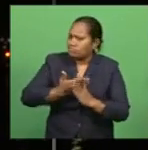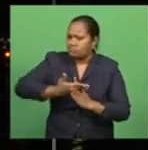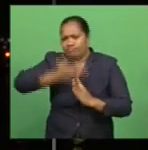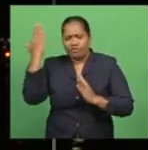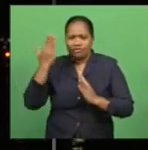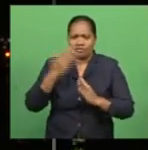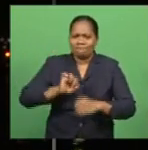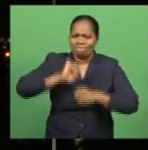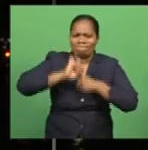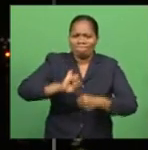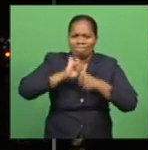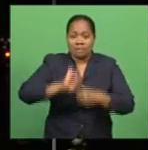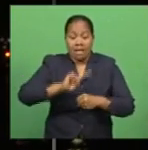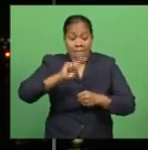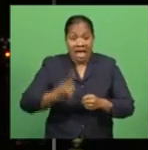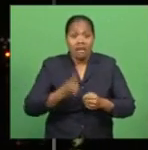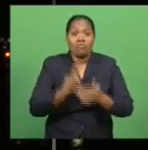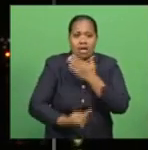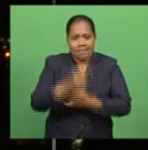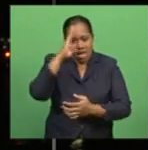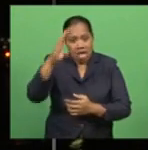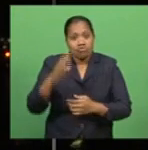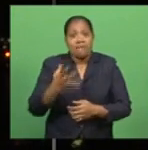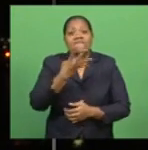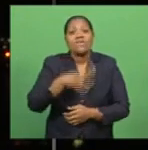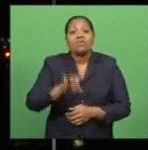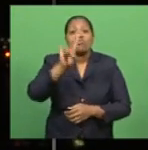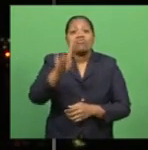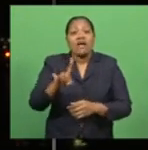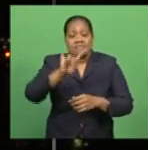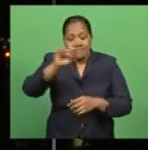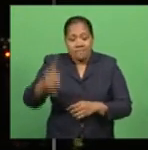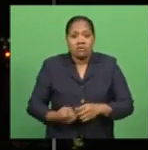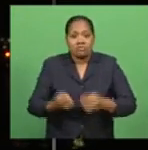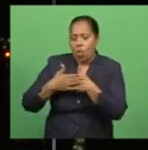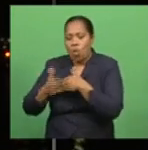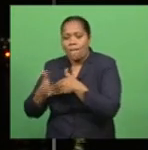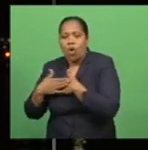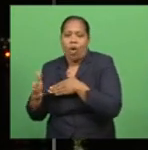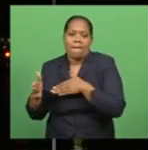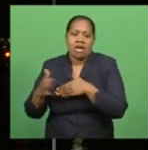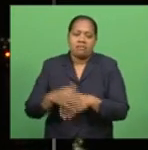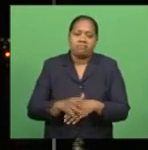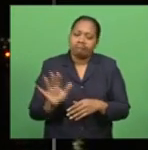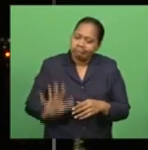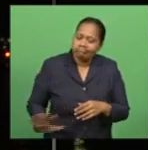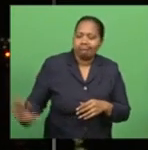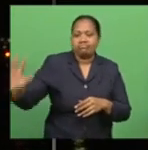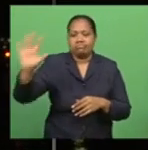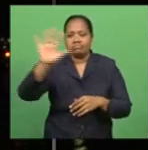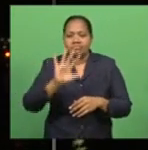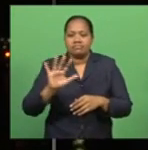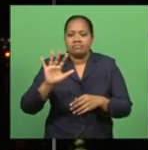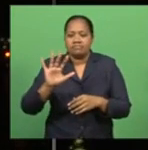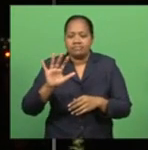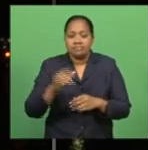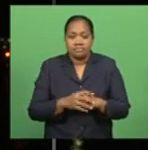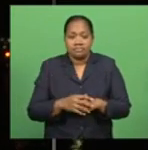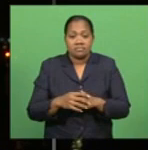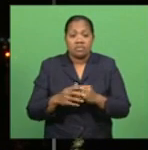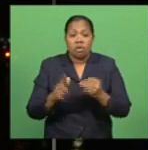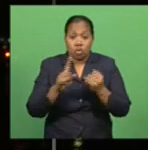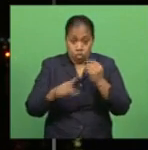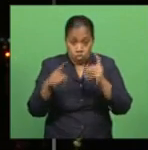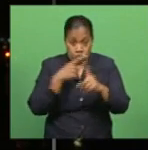But the country is grappling with surging death tolls, which is now 41,000. In the United Kingdom, nearly 600